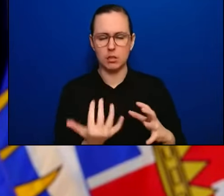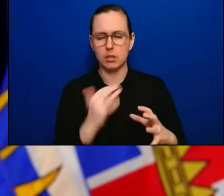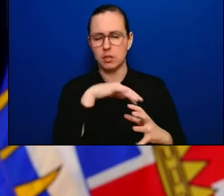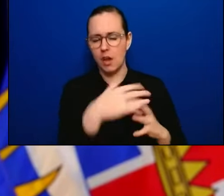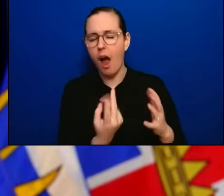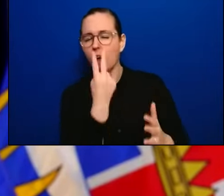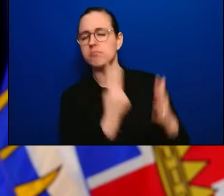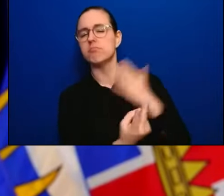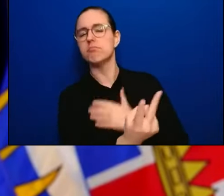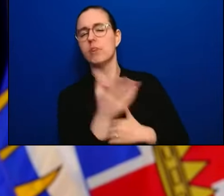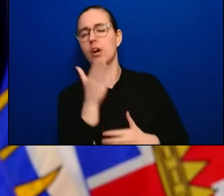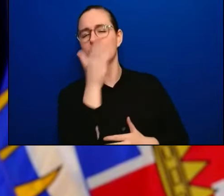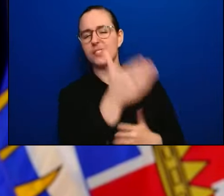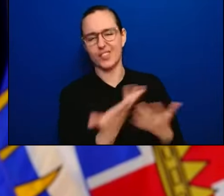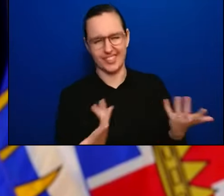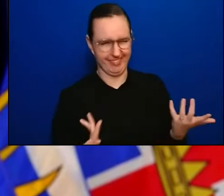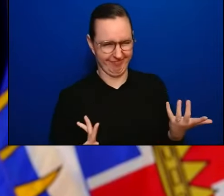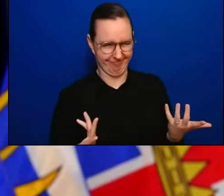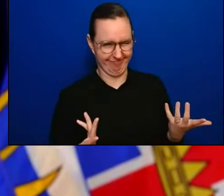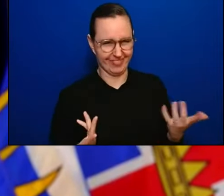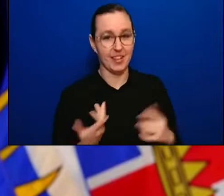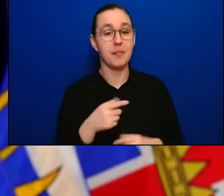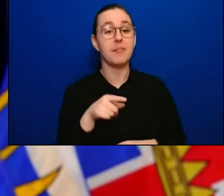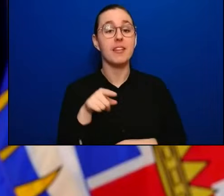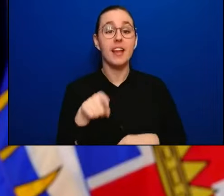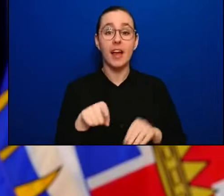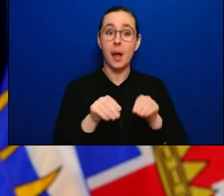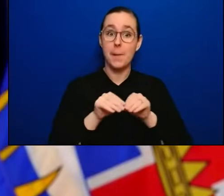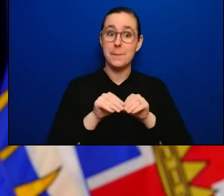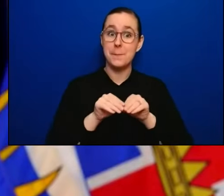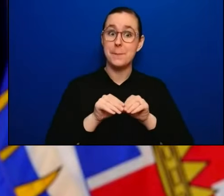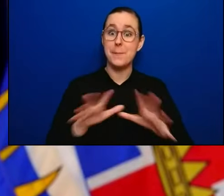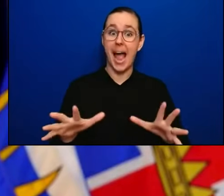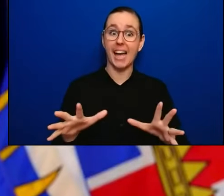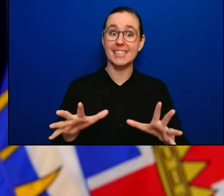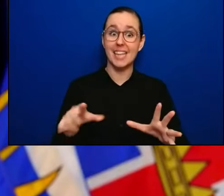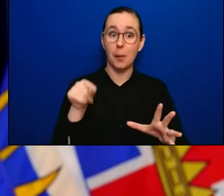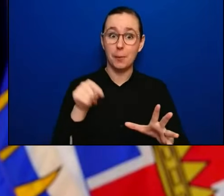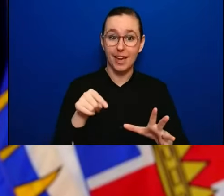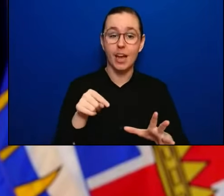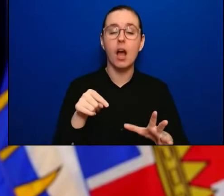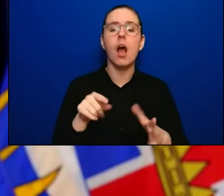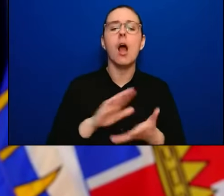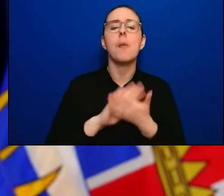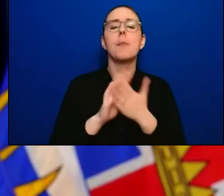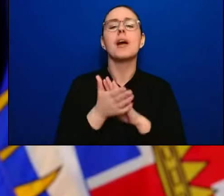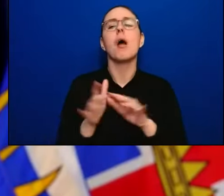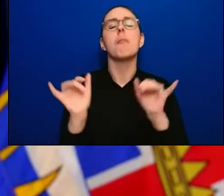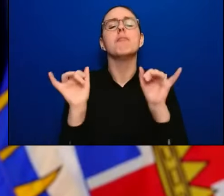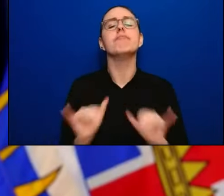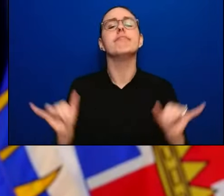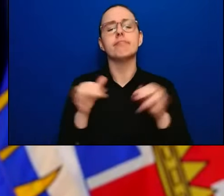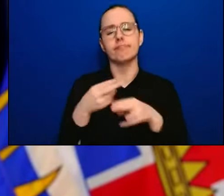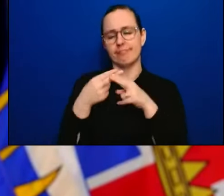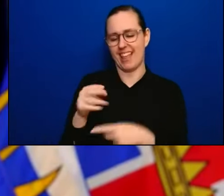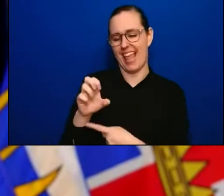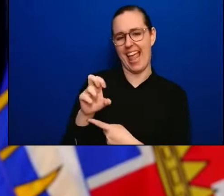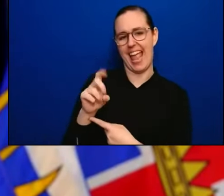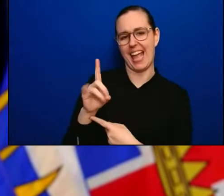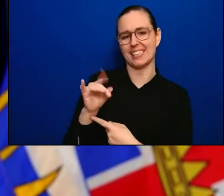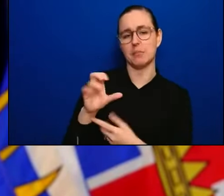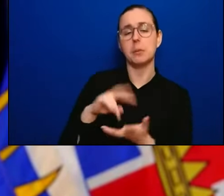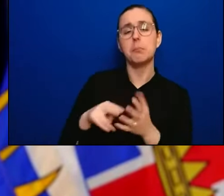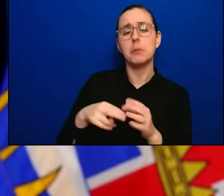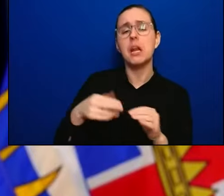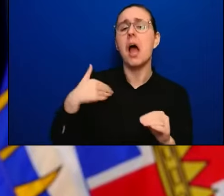becoming endemic. And endemic means there's going to be a certain level of circulation and of the virus. But it doesn't mean good. And it